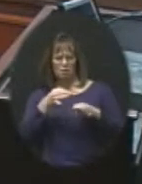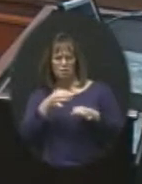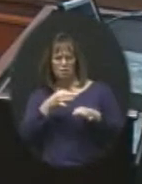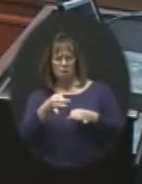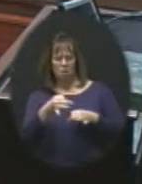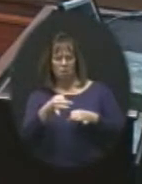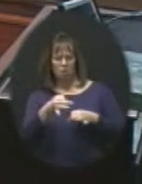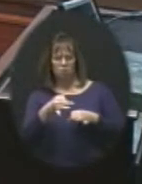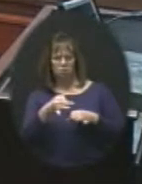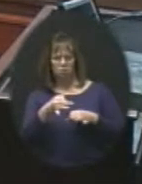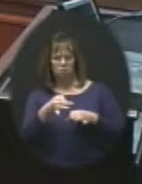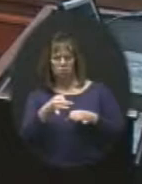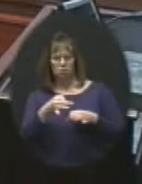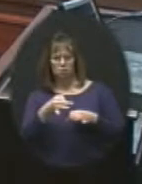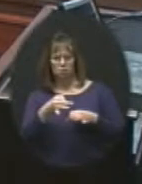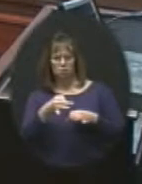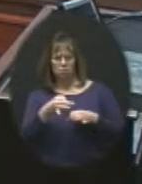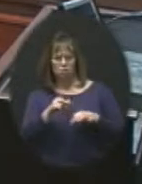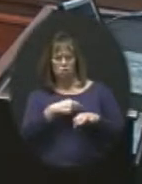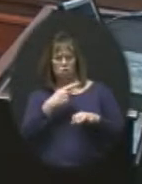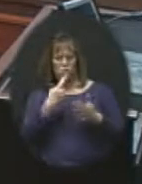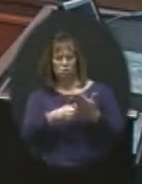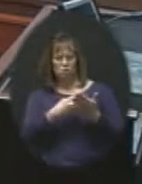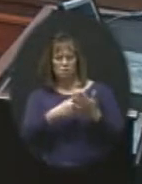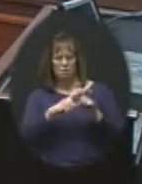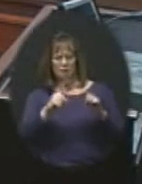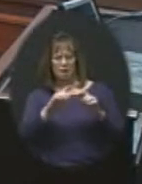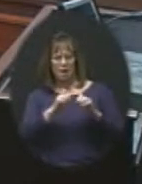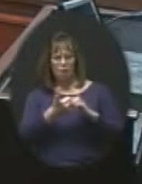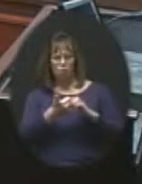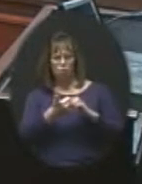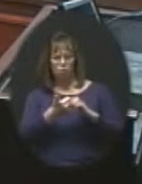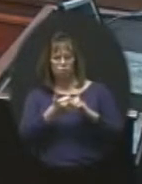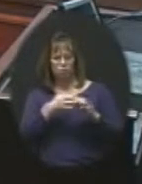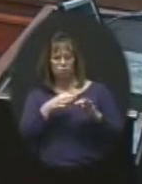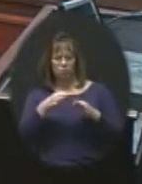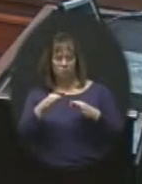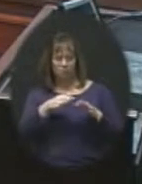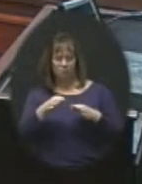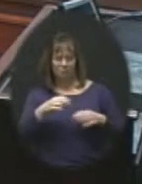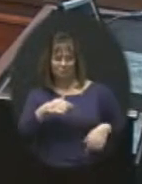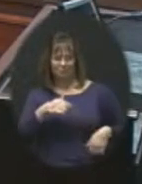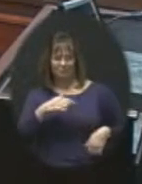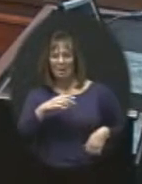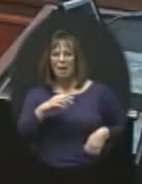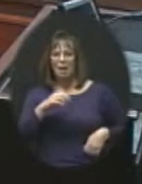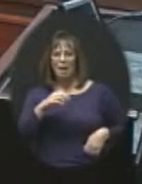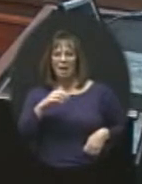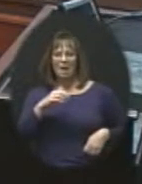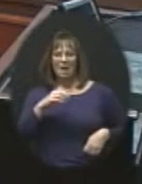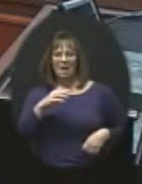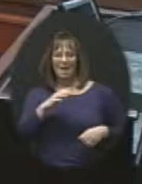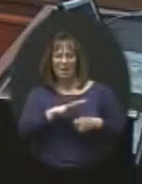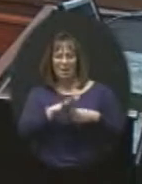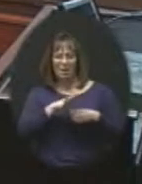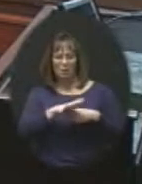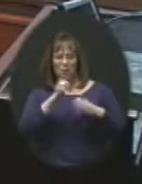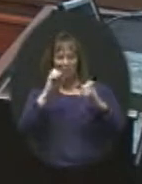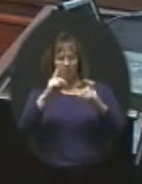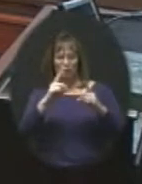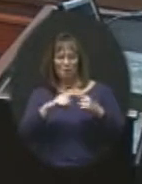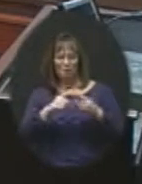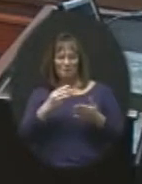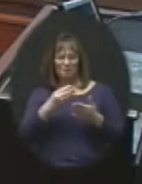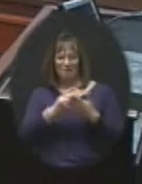I mean, this is a long discussion, but how do they define adequate education or to fund